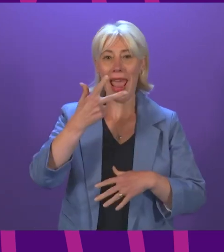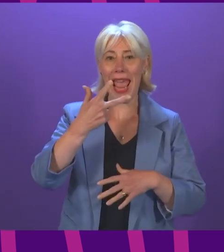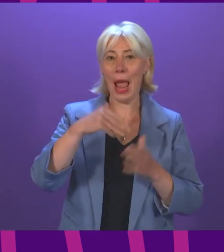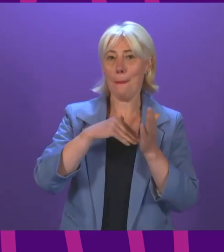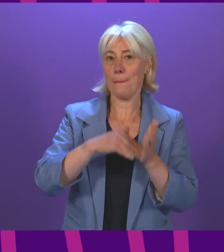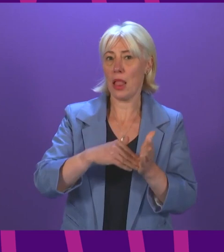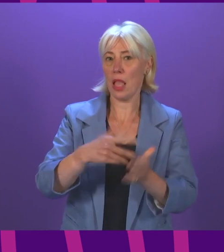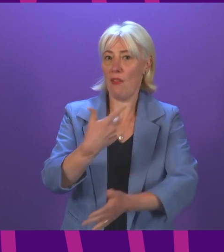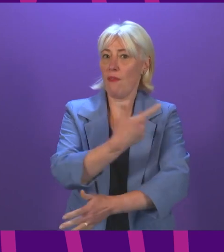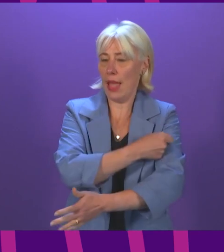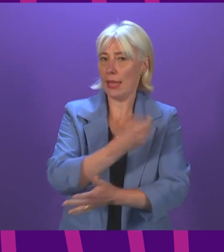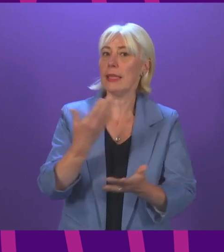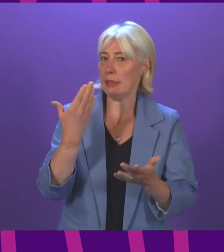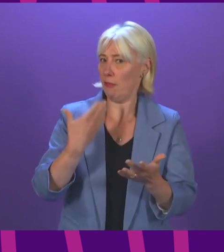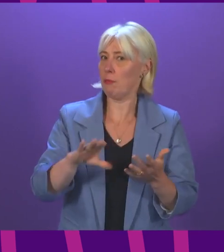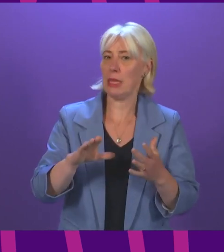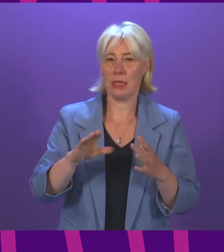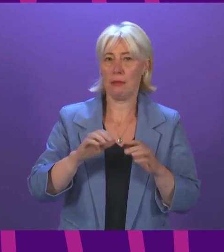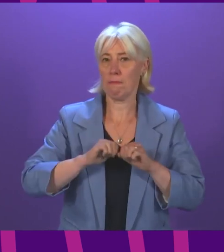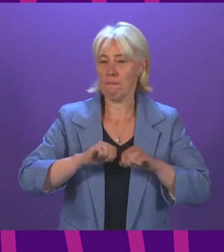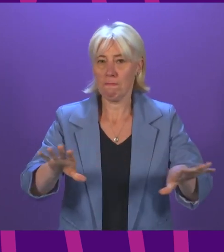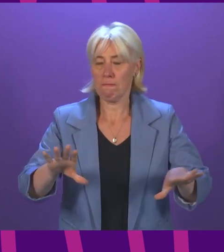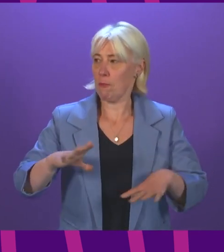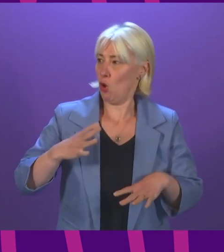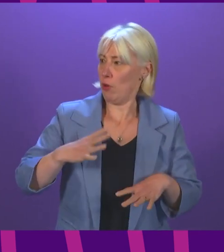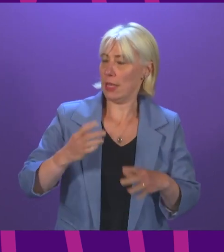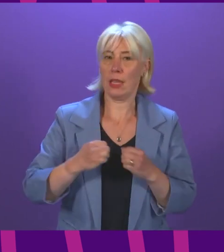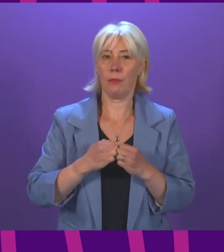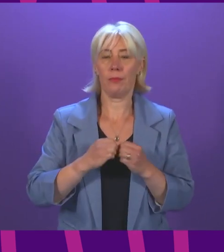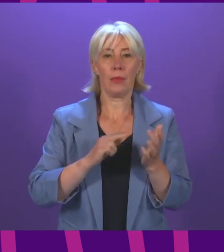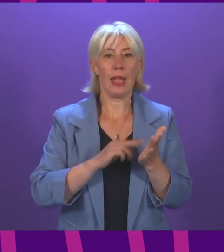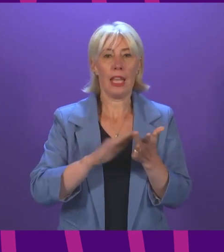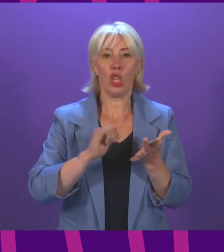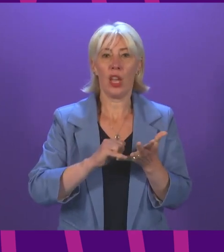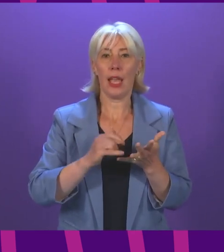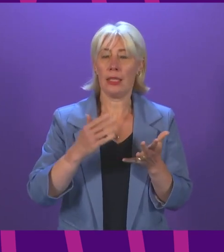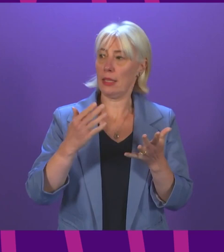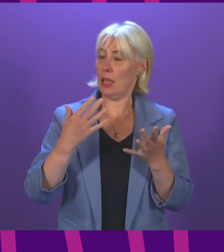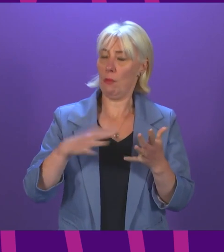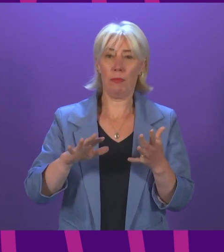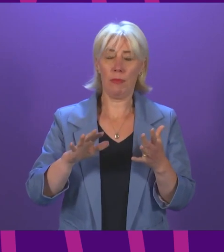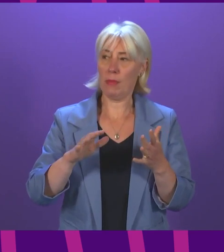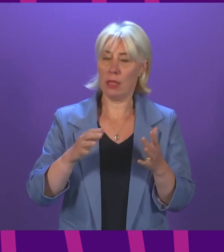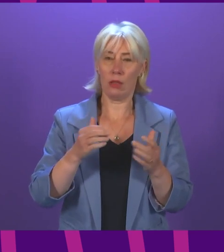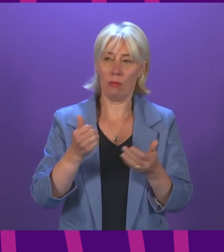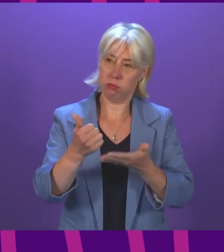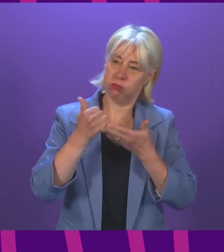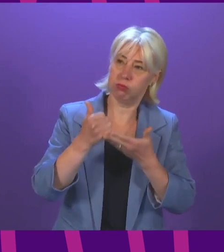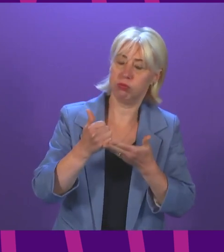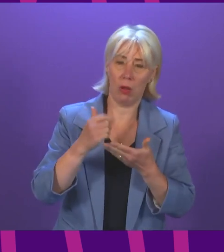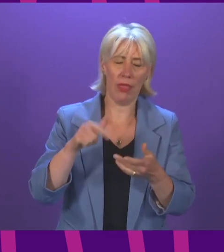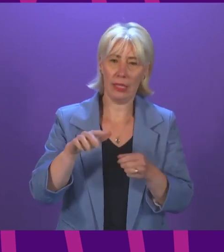incredible ability of our NHS and, again, our wider partners to respond in unprecedented circumstances.